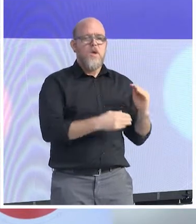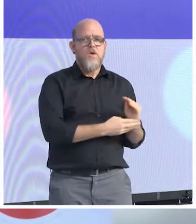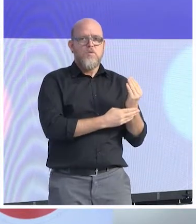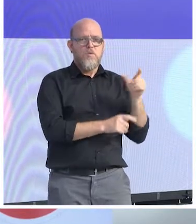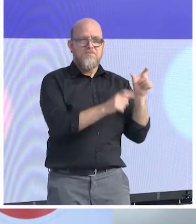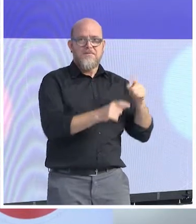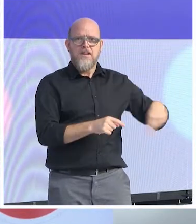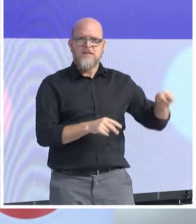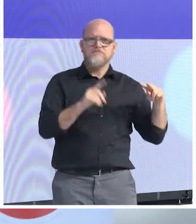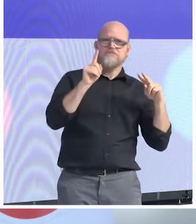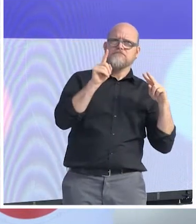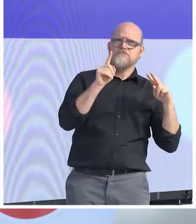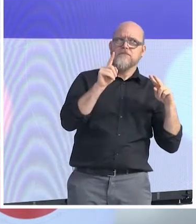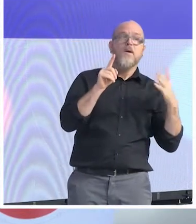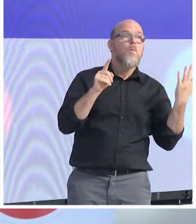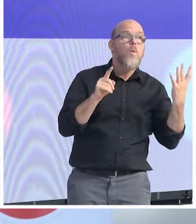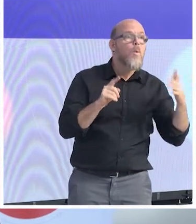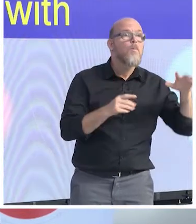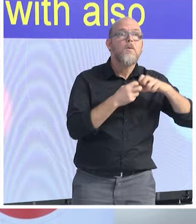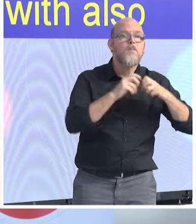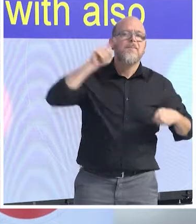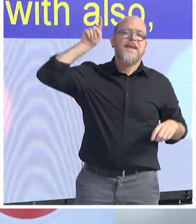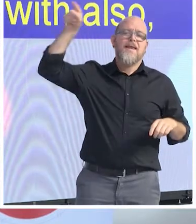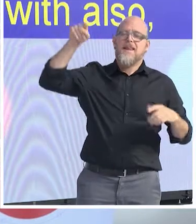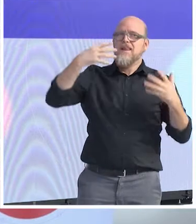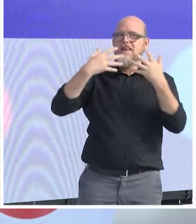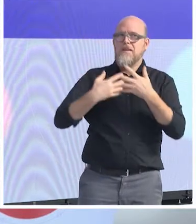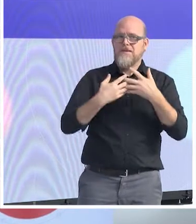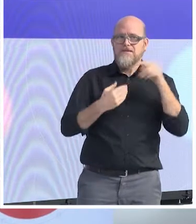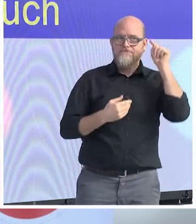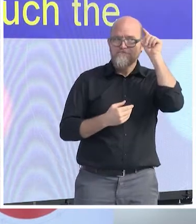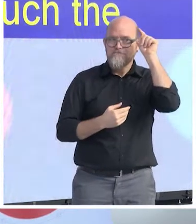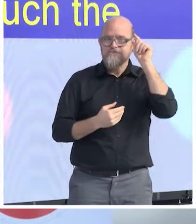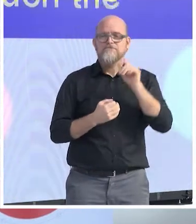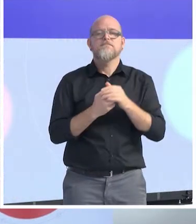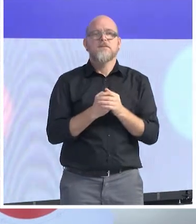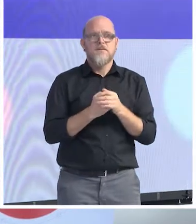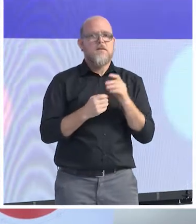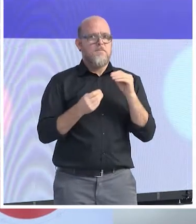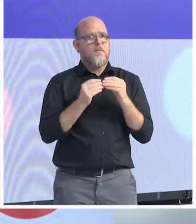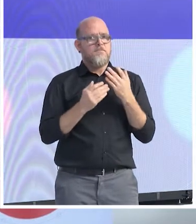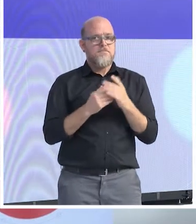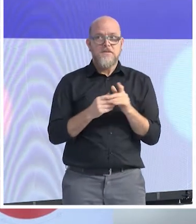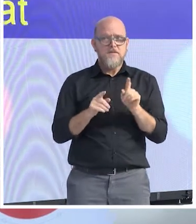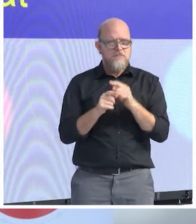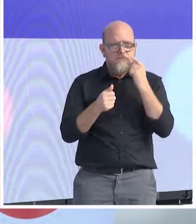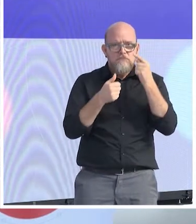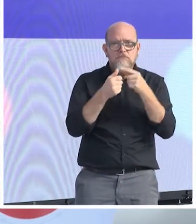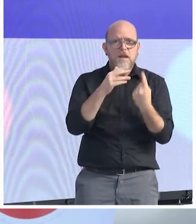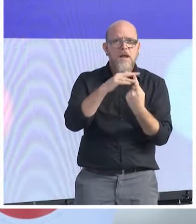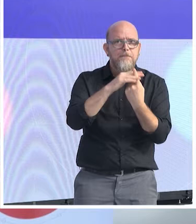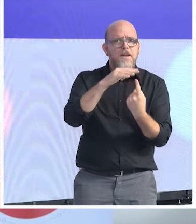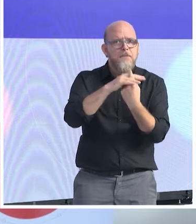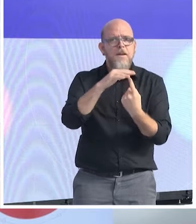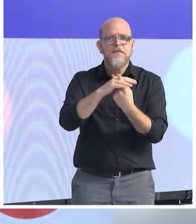do believe also we are seeing very much, is that the level of polarization, that at least was not very well known for the last